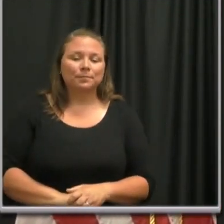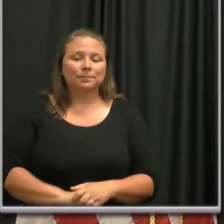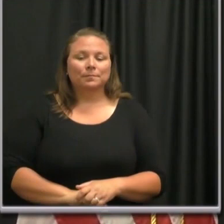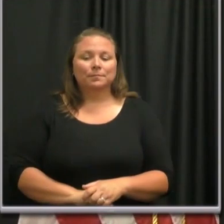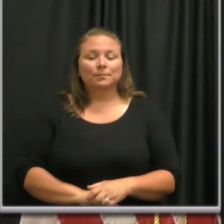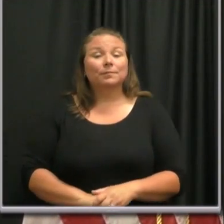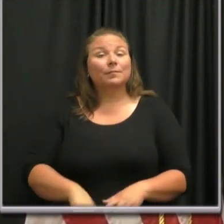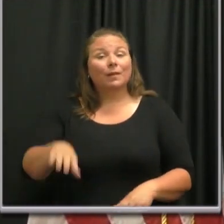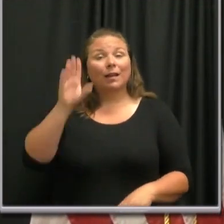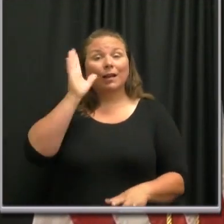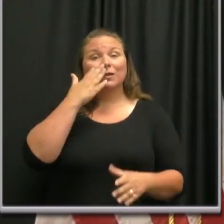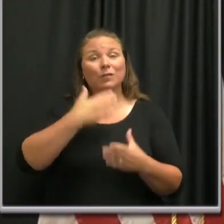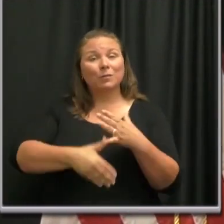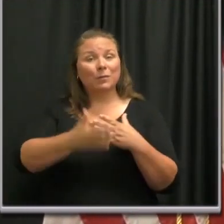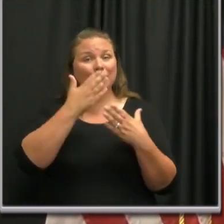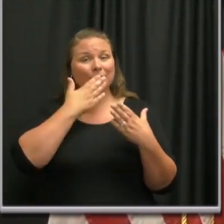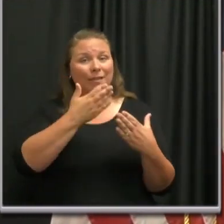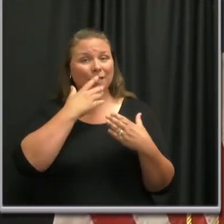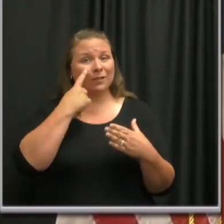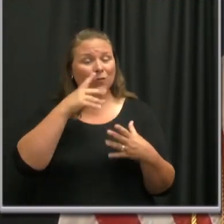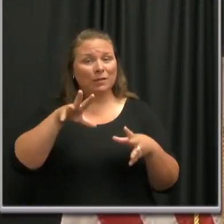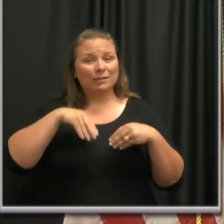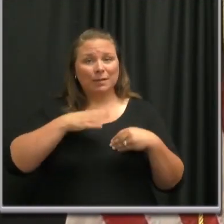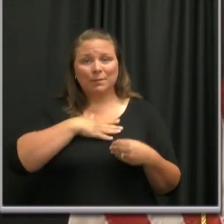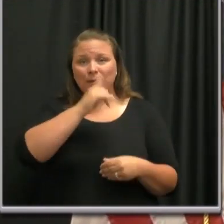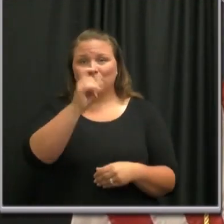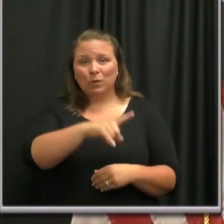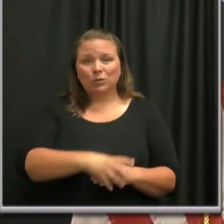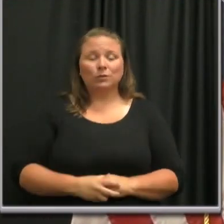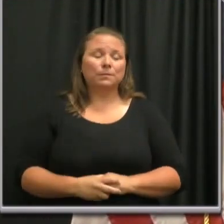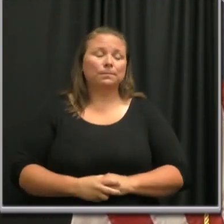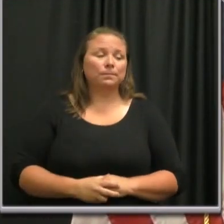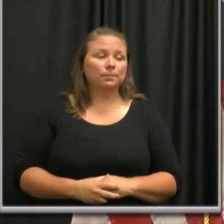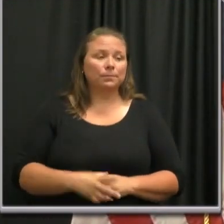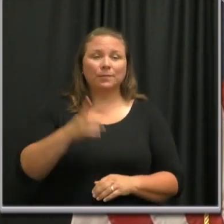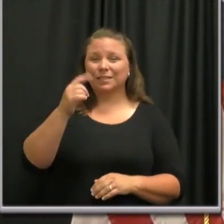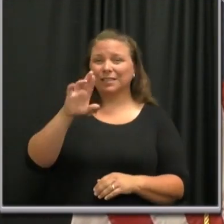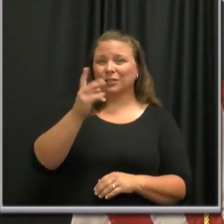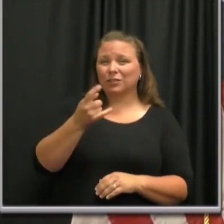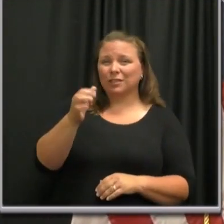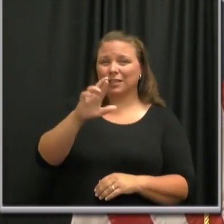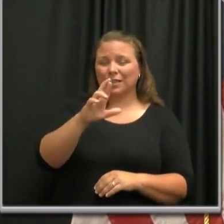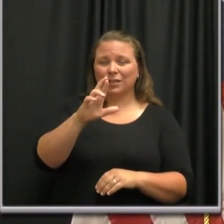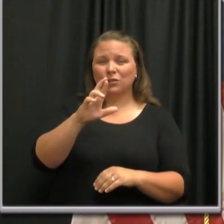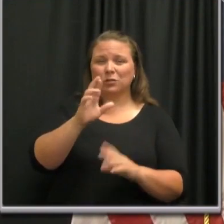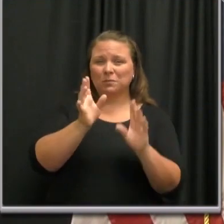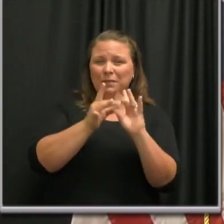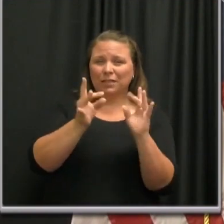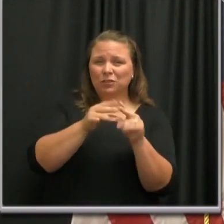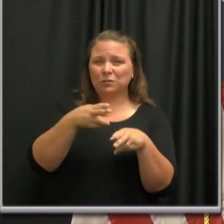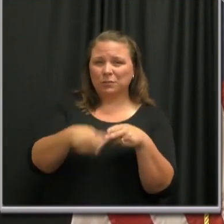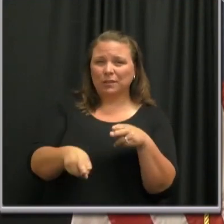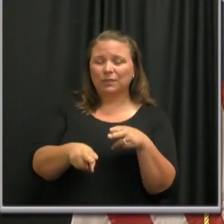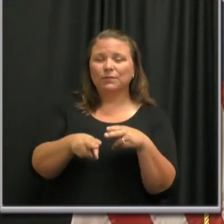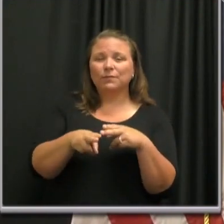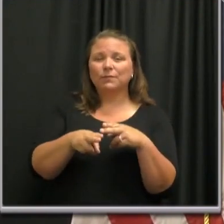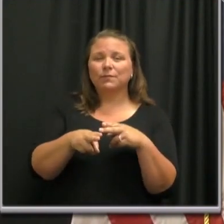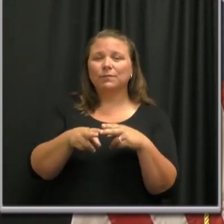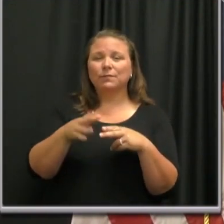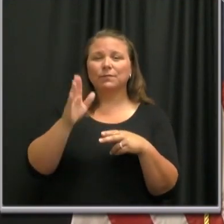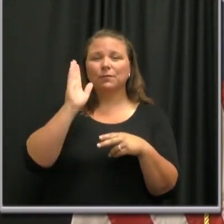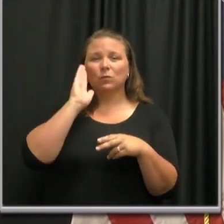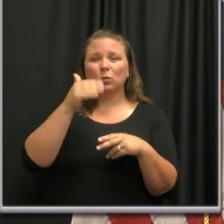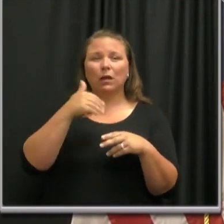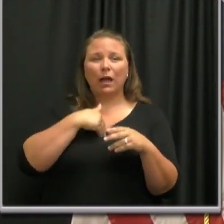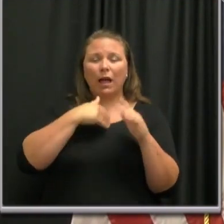Hi, good morning. Thanks so much for taking my question. So Dr. Jahinger touched on this for just a moment. There are plenty of